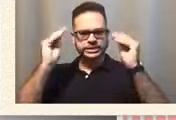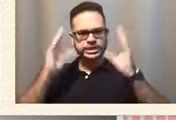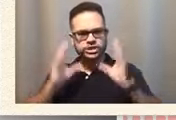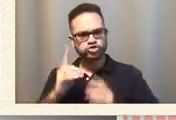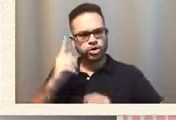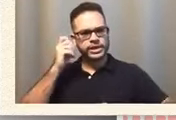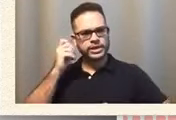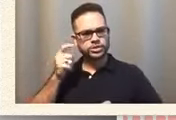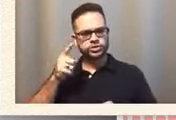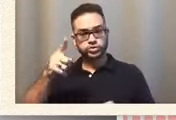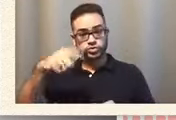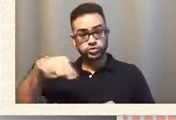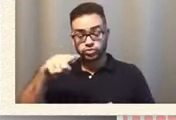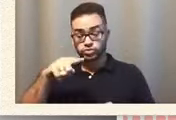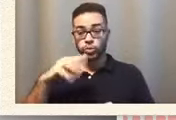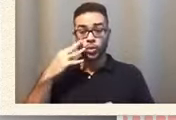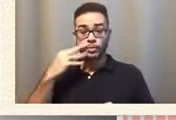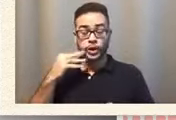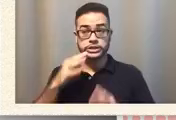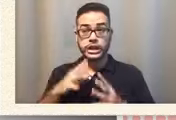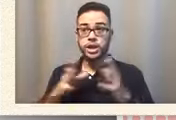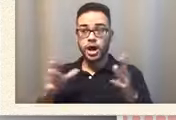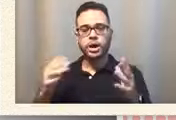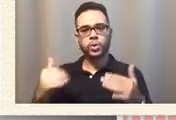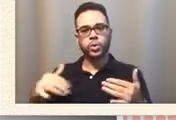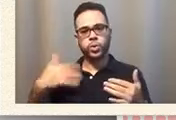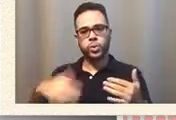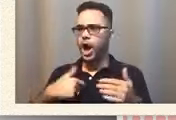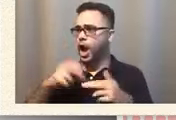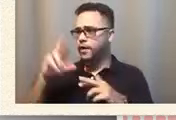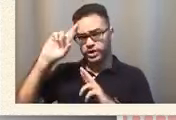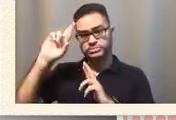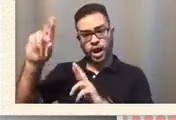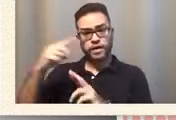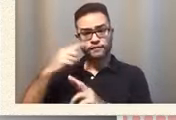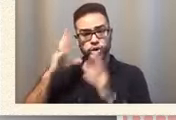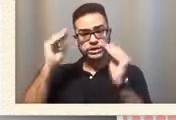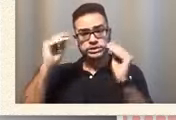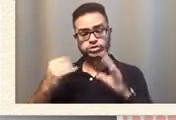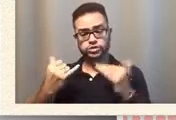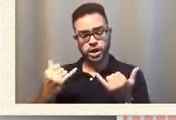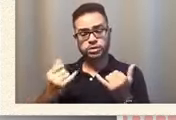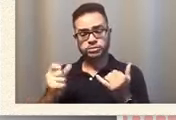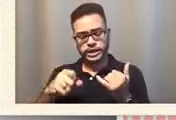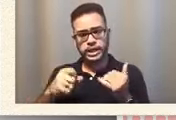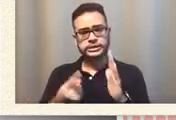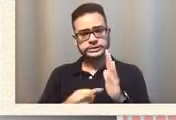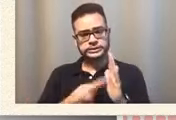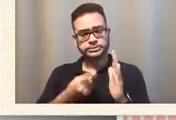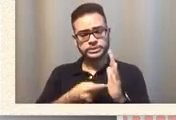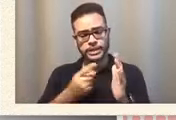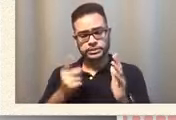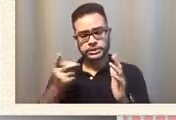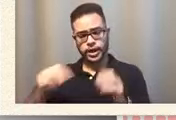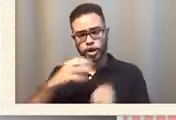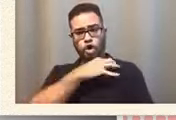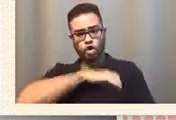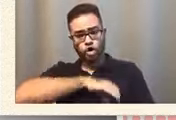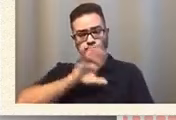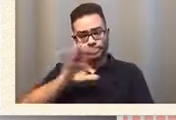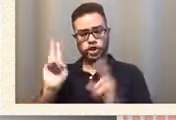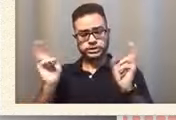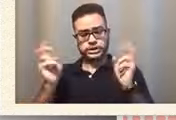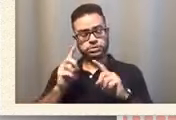go through a lot i wish i have respect for them and yeah some of them earn their title some of them don't but it's okay